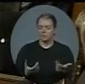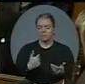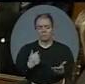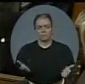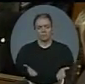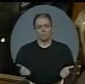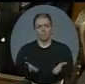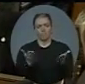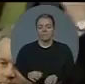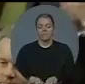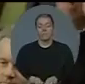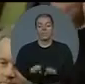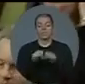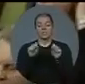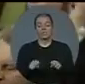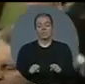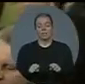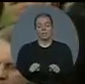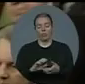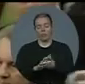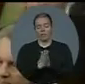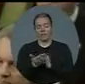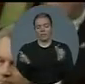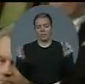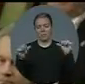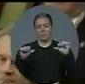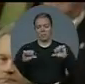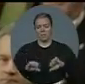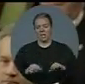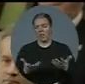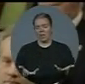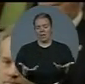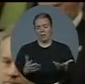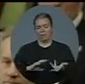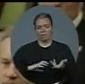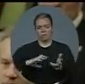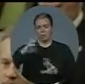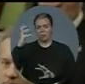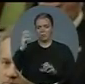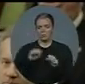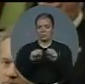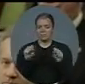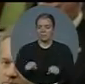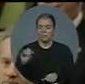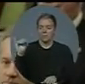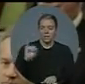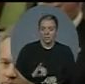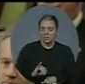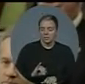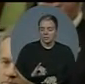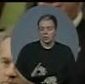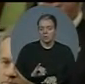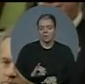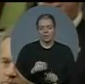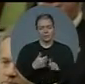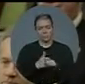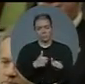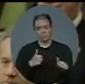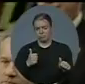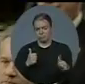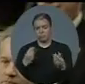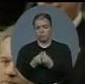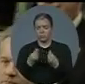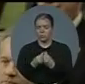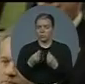Employers need these people now. We're losing valuable talent, much-needed talent to other countries, where the processing time is three to six